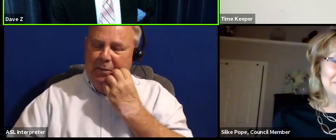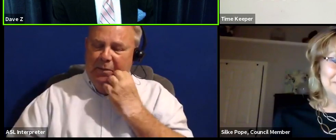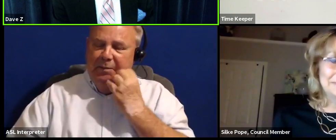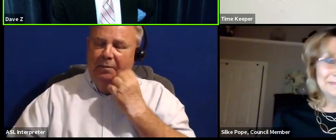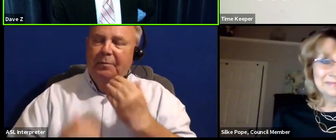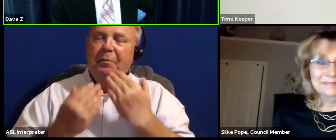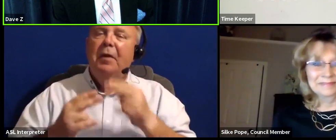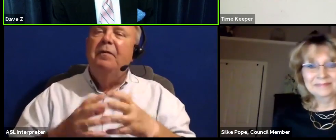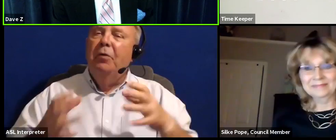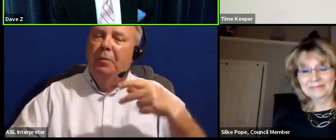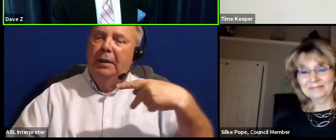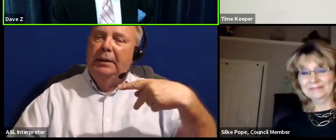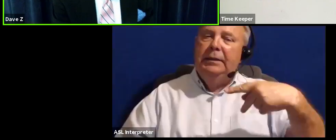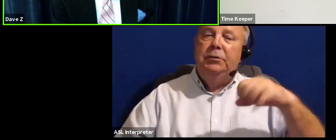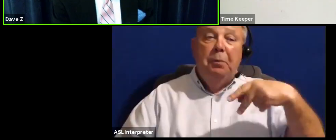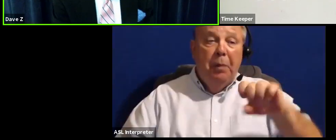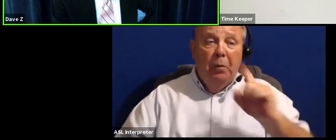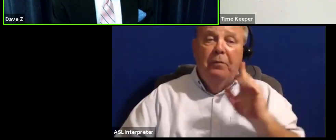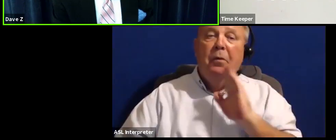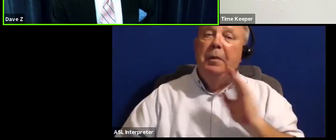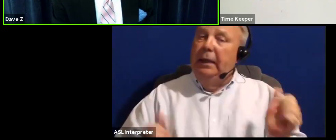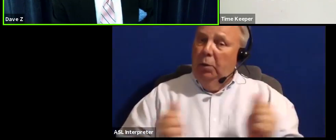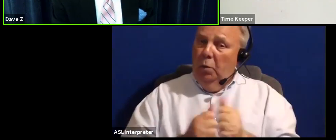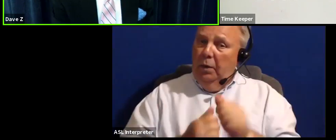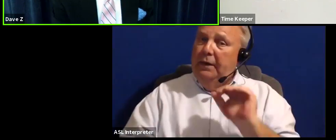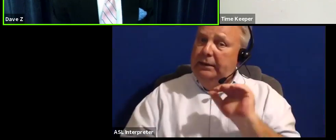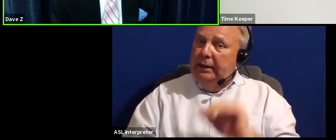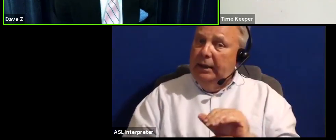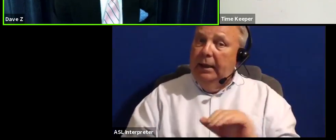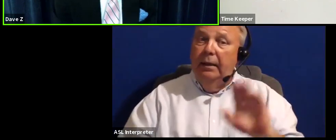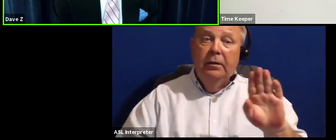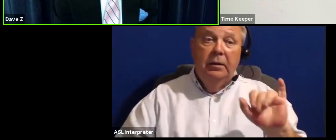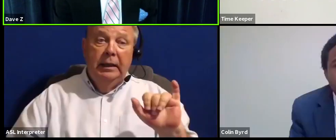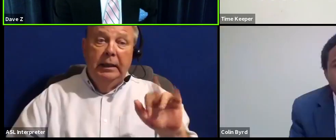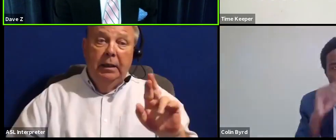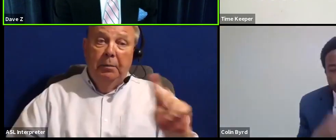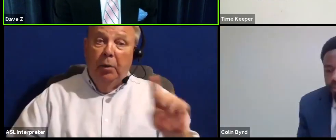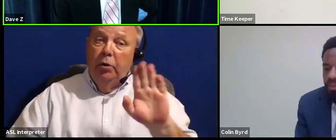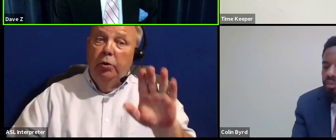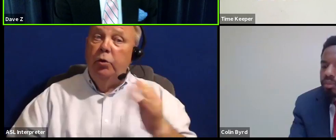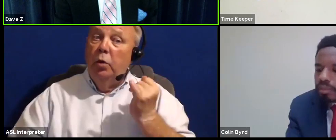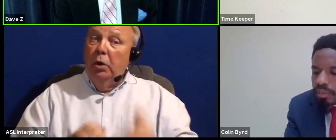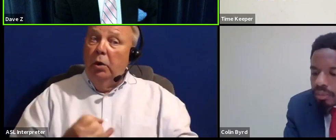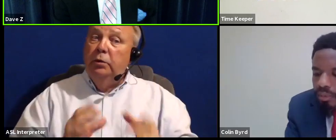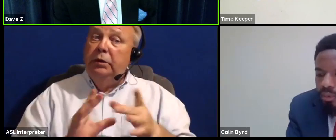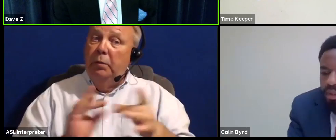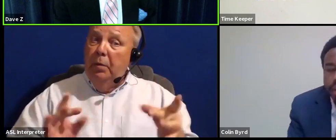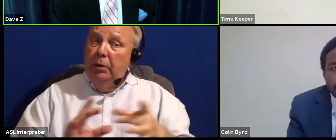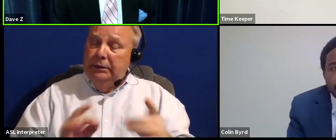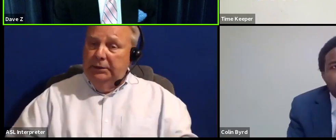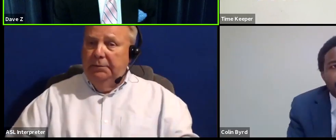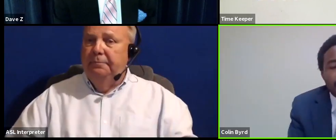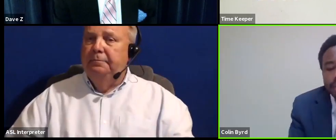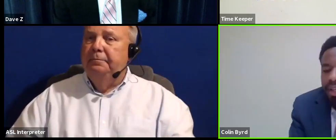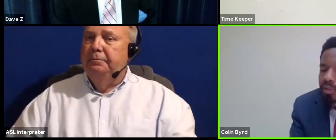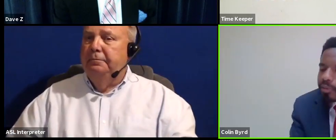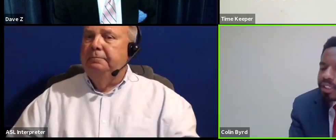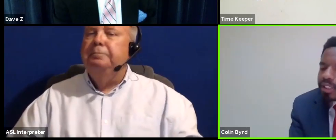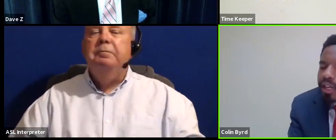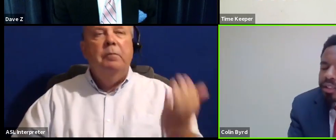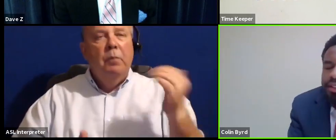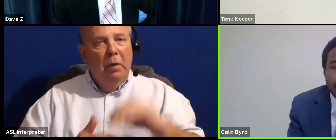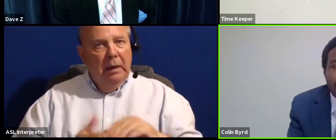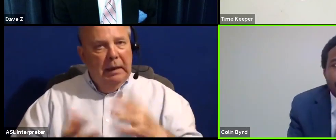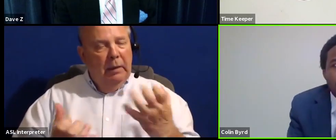very much, Ms. Pope, for being here with us tonight. Mr. Byrd, your closing remarks. So again, I want to